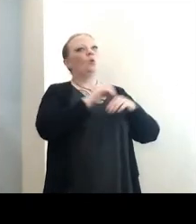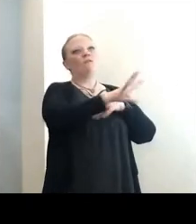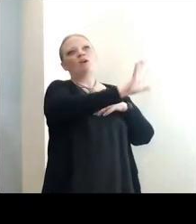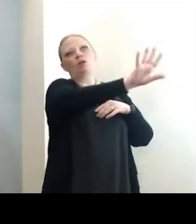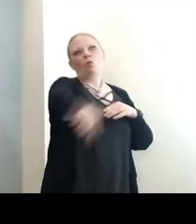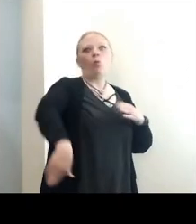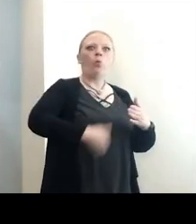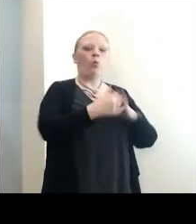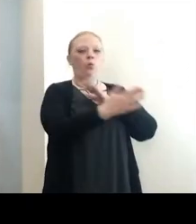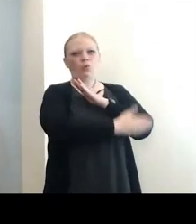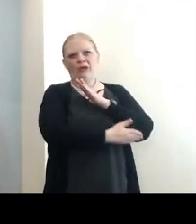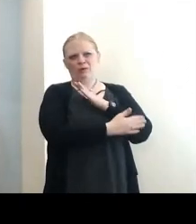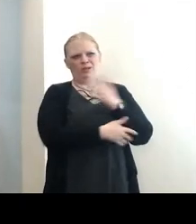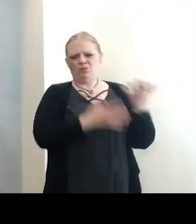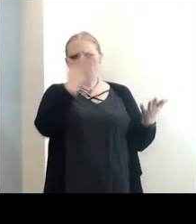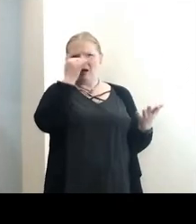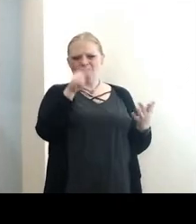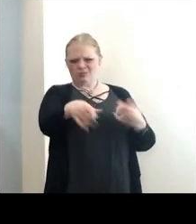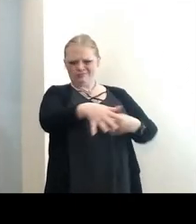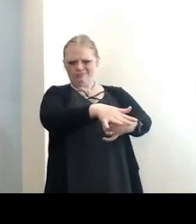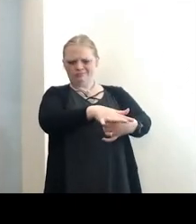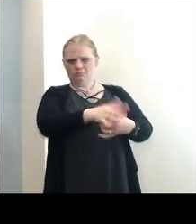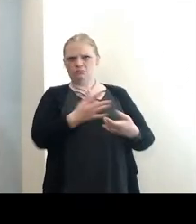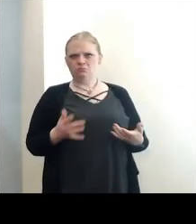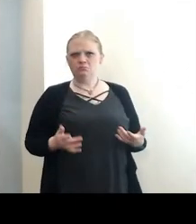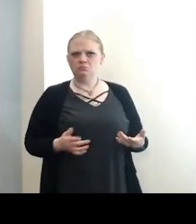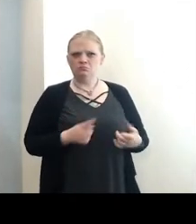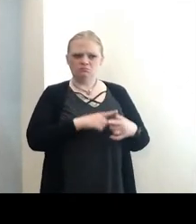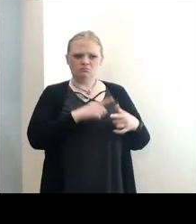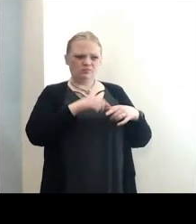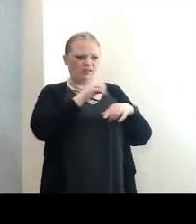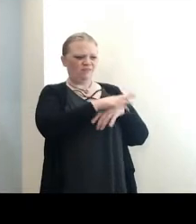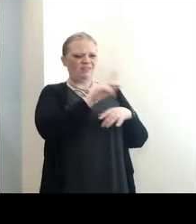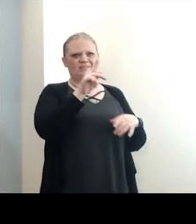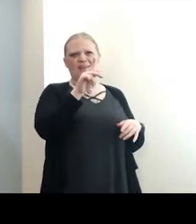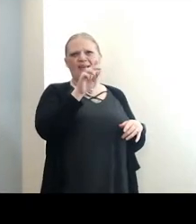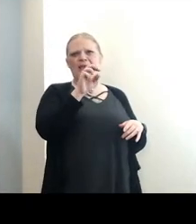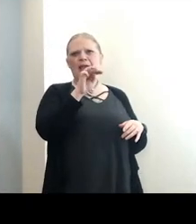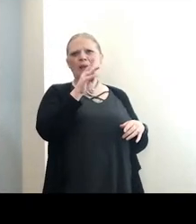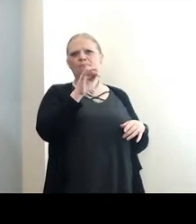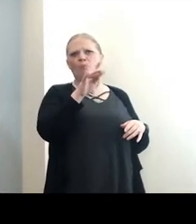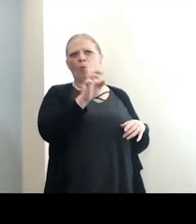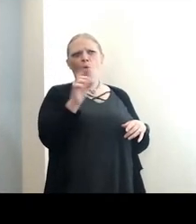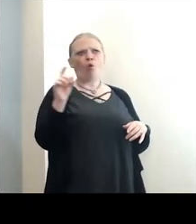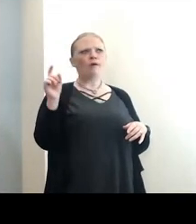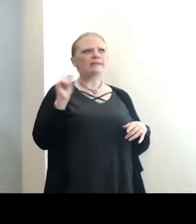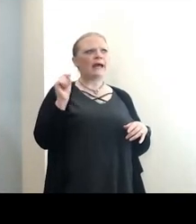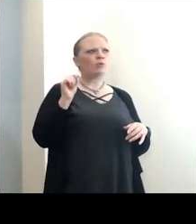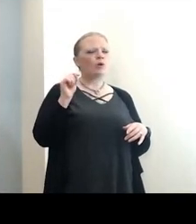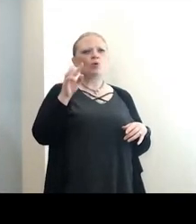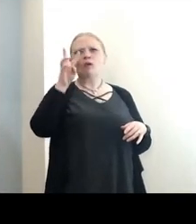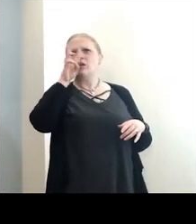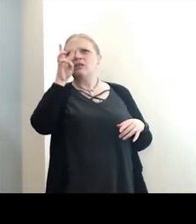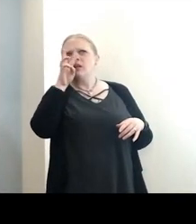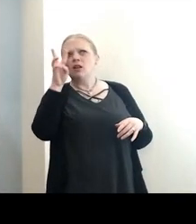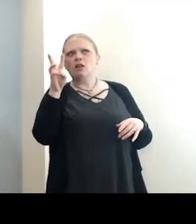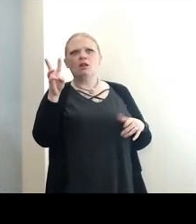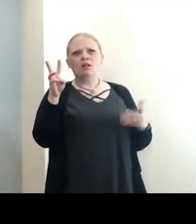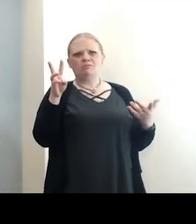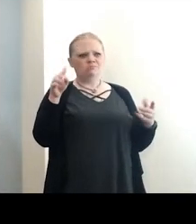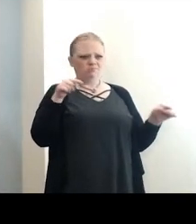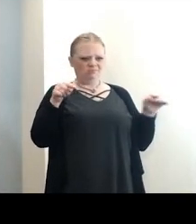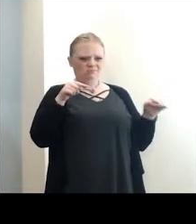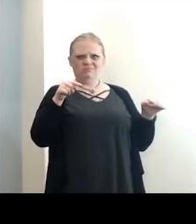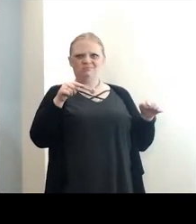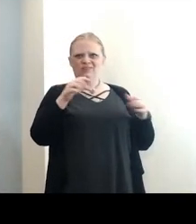county and then affects the Kenmore-Kenton School District or the Williamsville Central School Districts when they're not